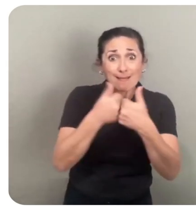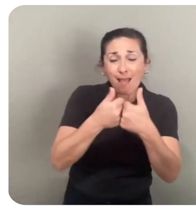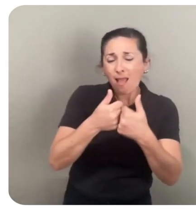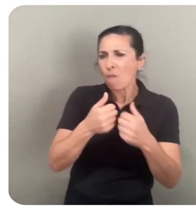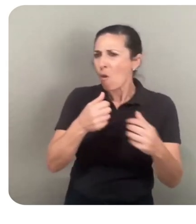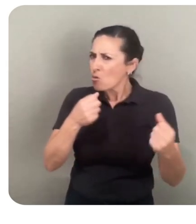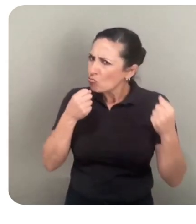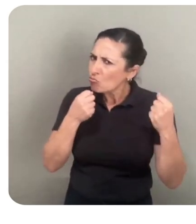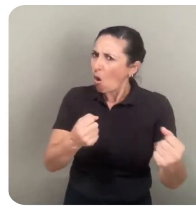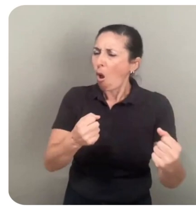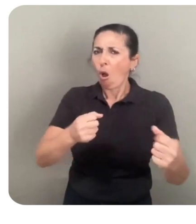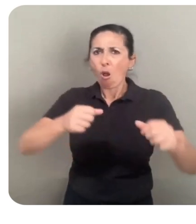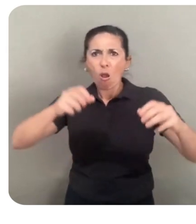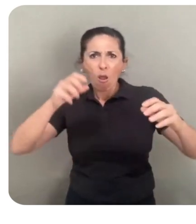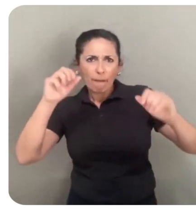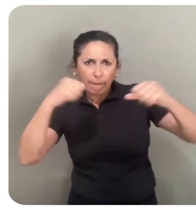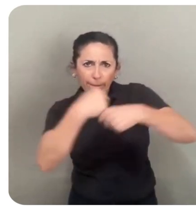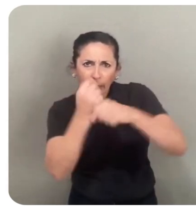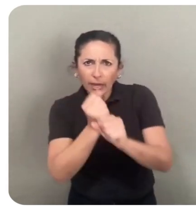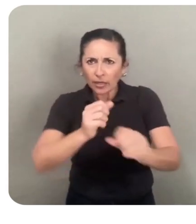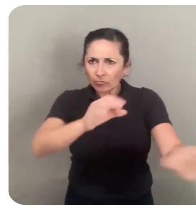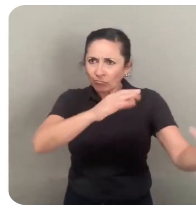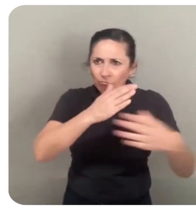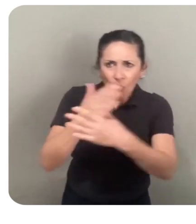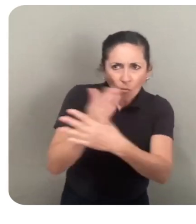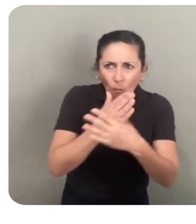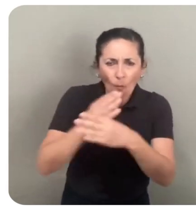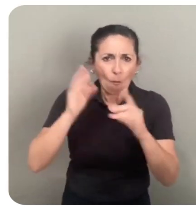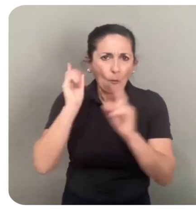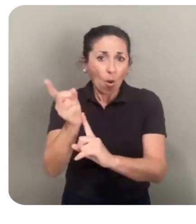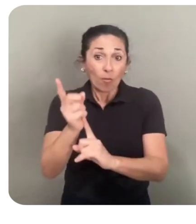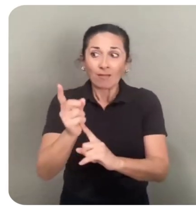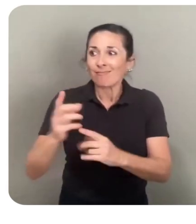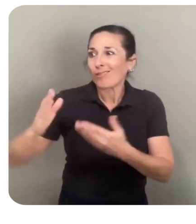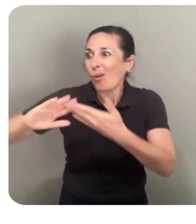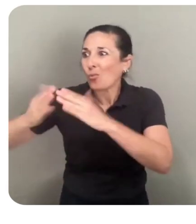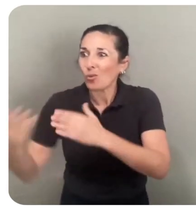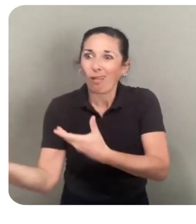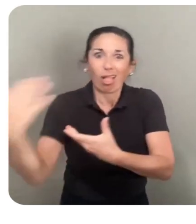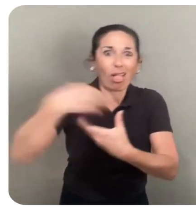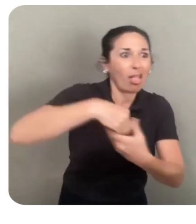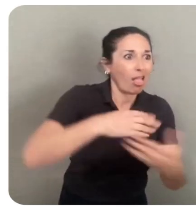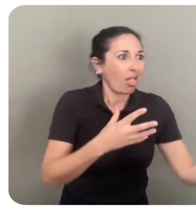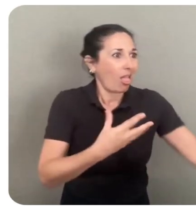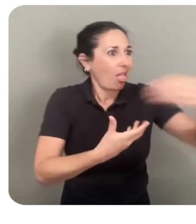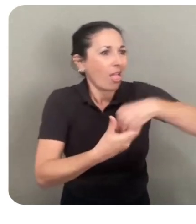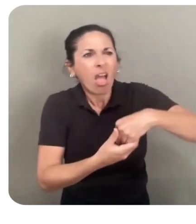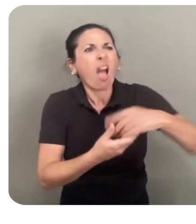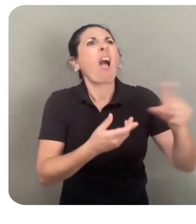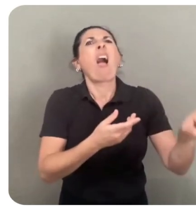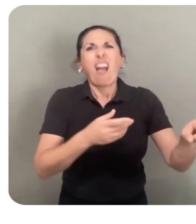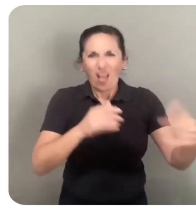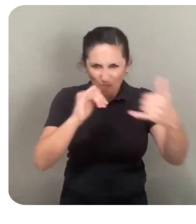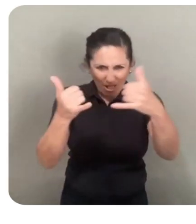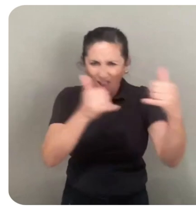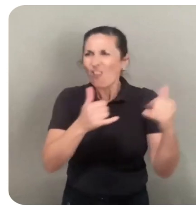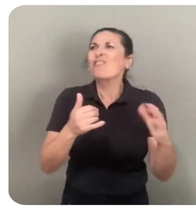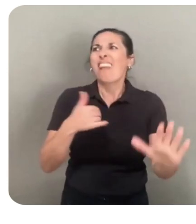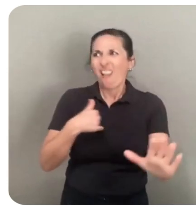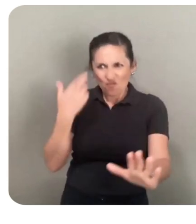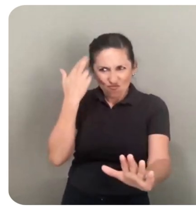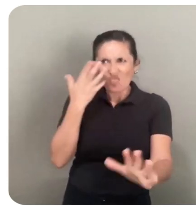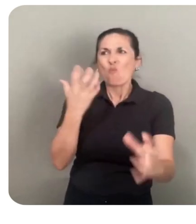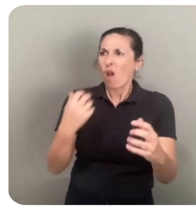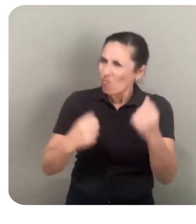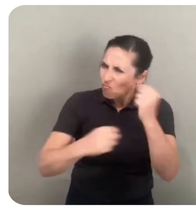strengths when crafting shareable moments. They brought their communities along, giving their players a reason to promote their titles to wider